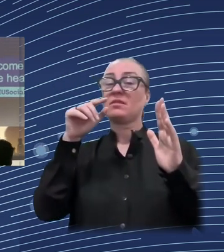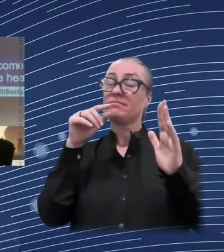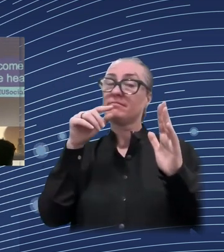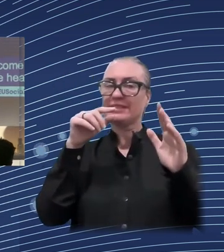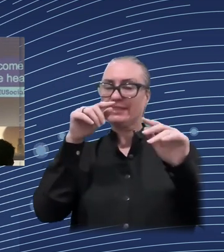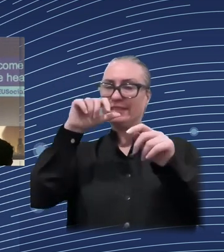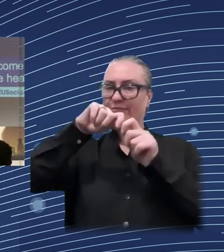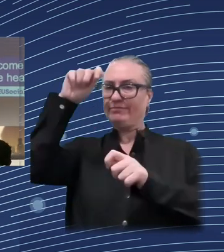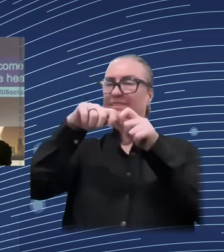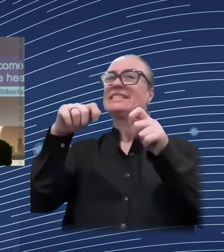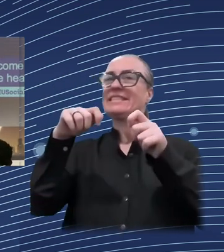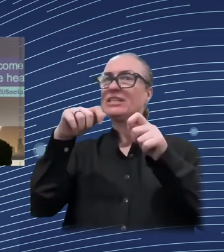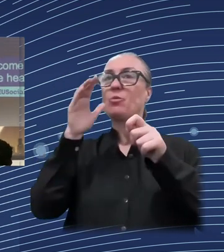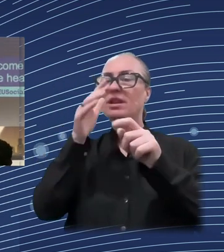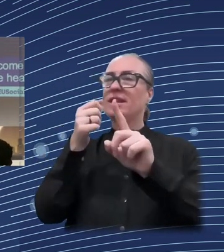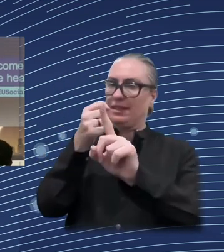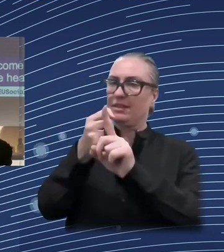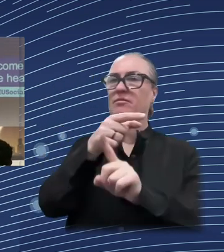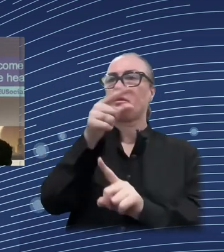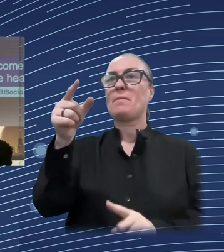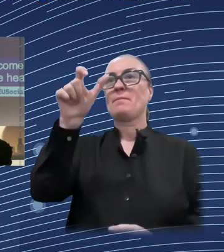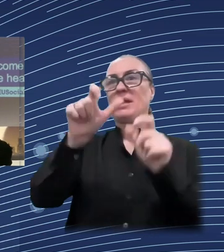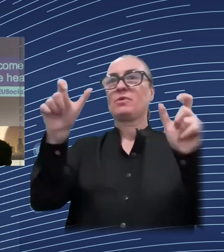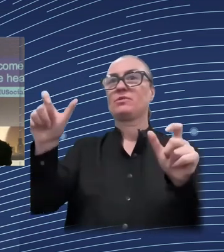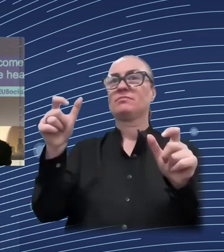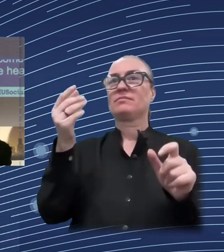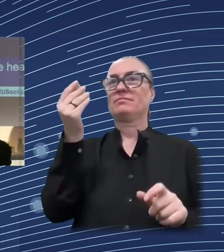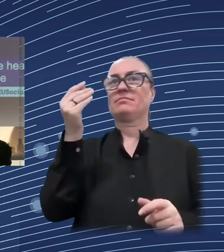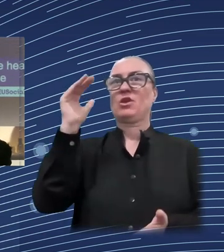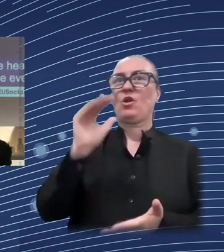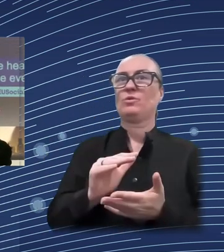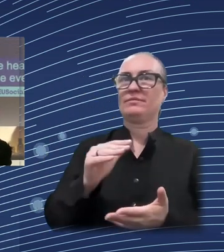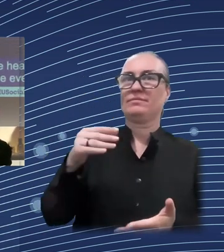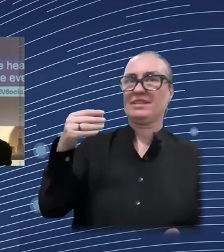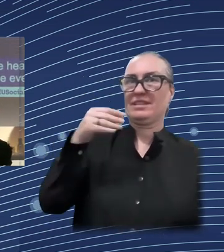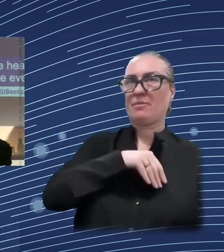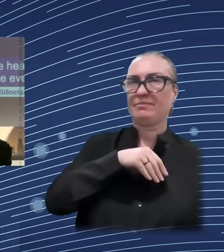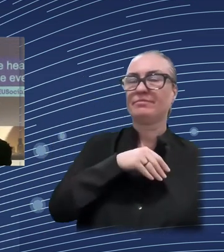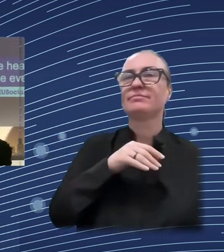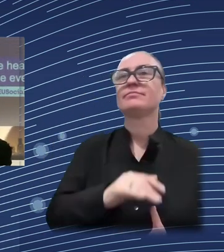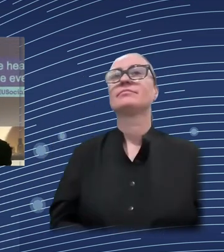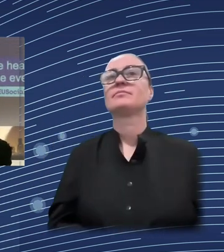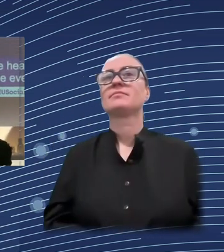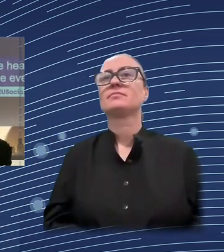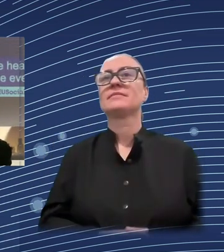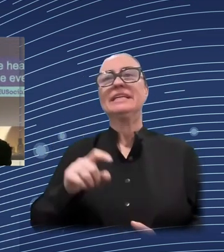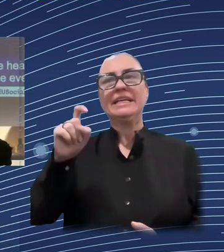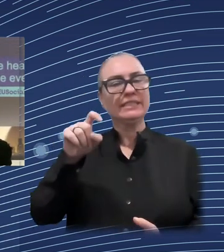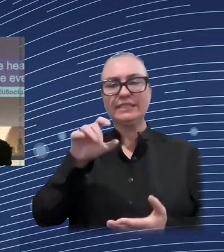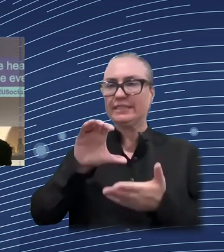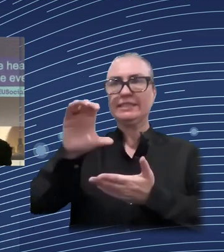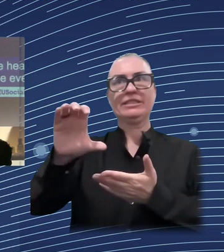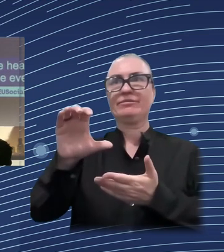done every year since this carbon tax increase came in, I think it would be hard to reverse